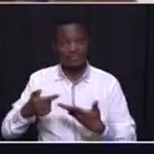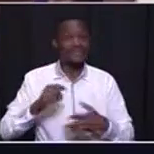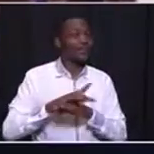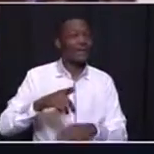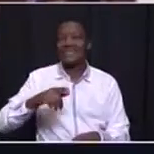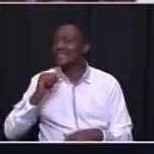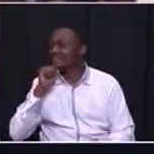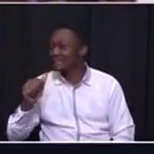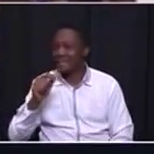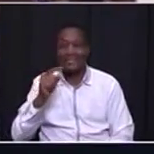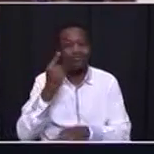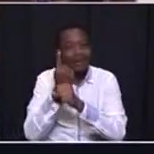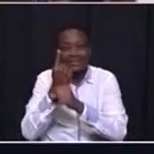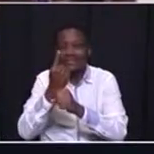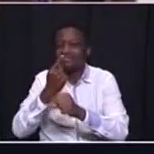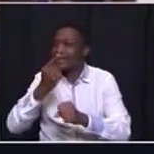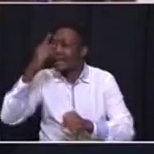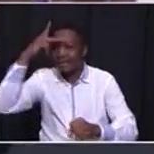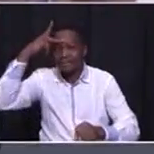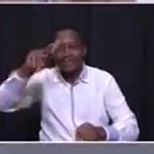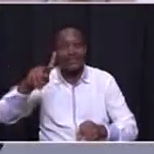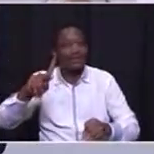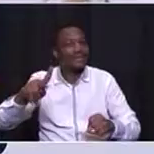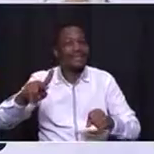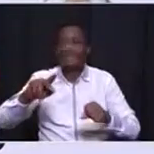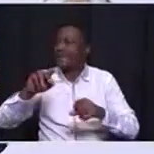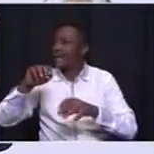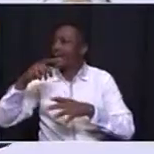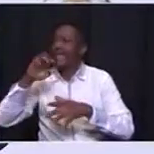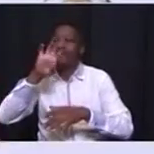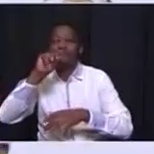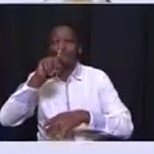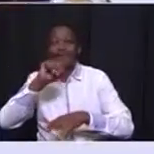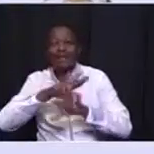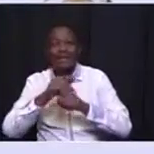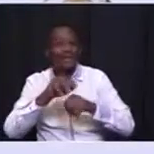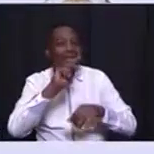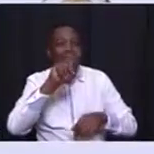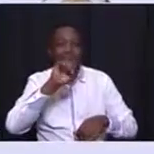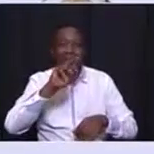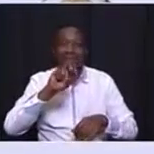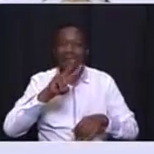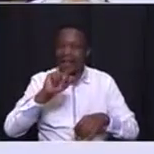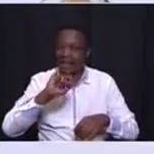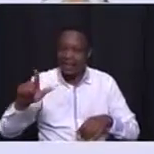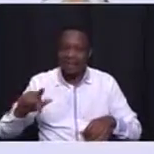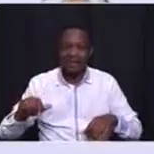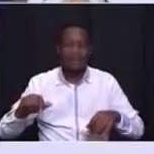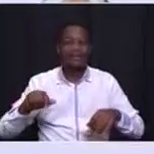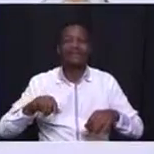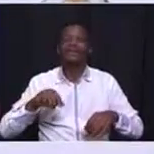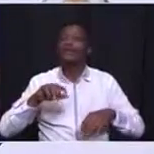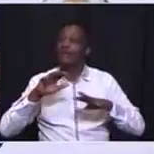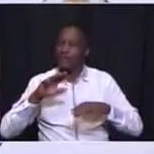Johannesburg or Tsoani or Emfulene or Midval I leave you all